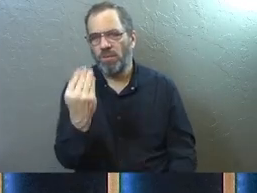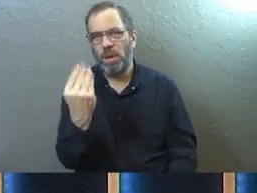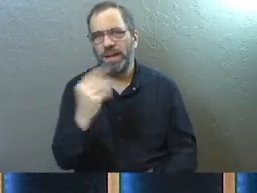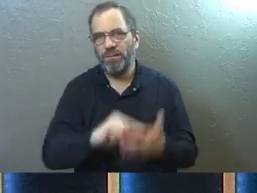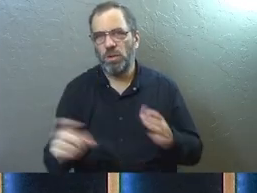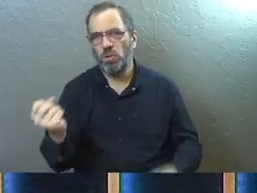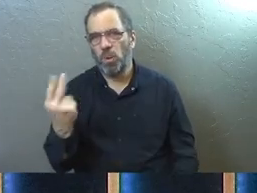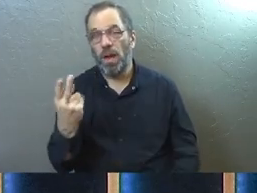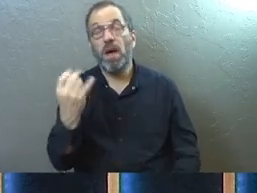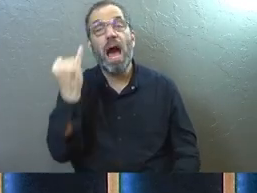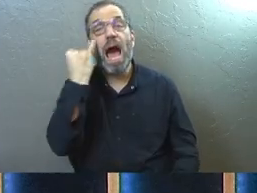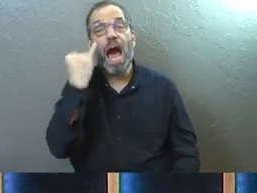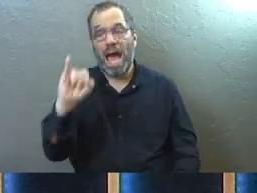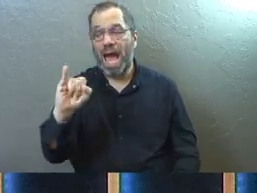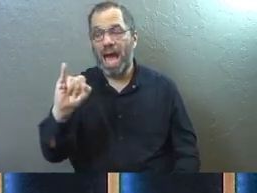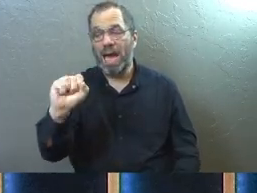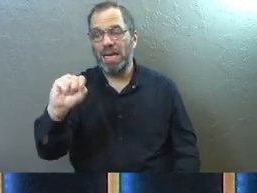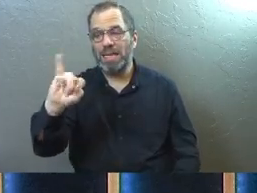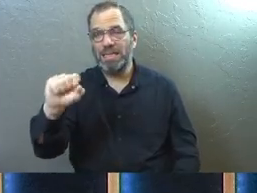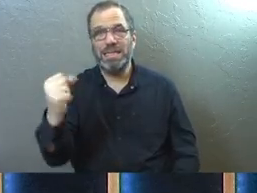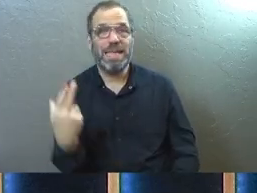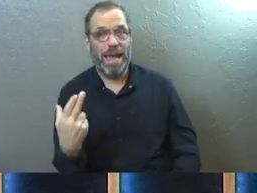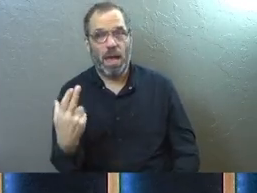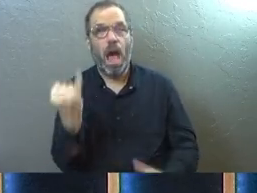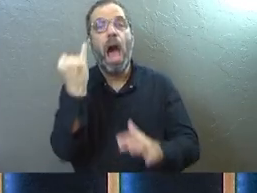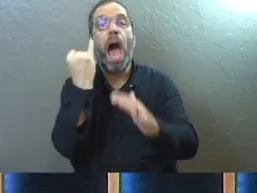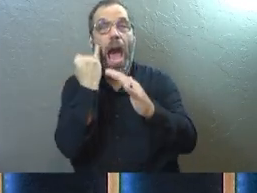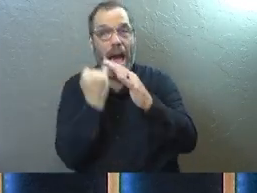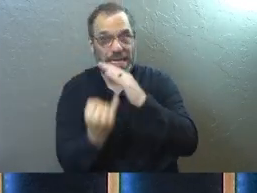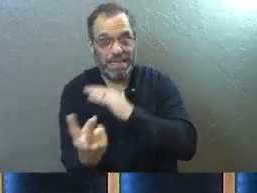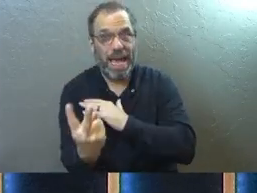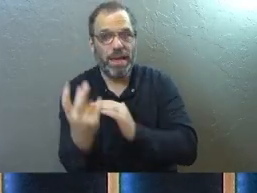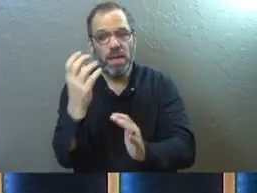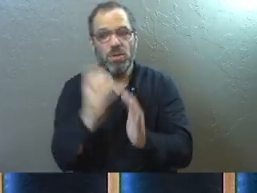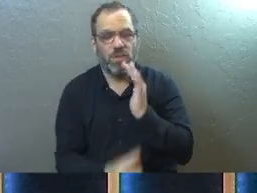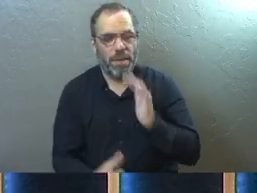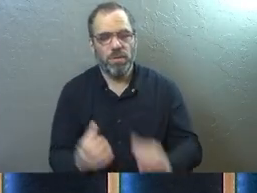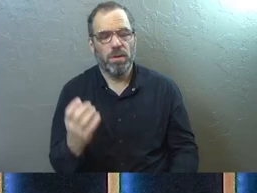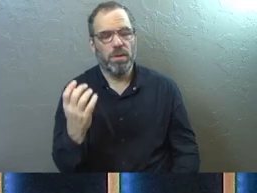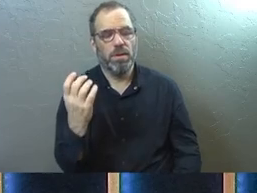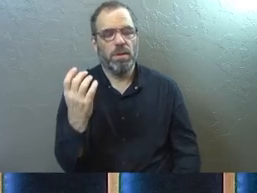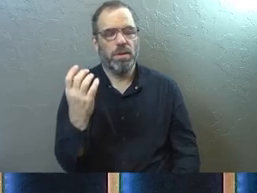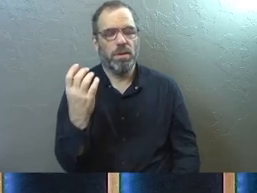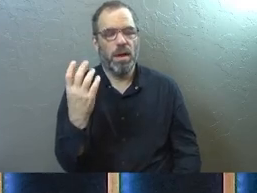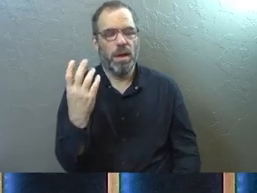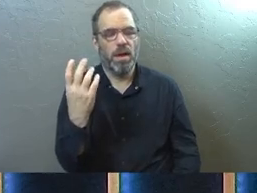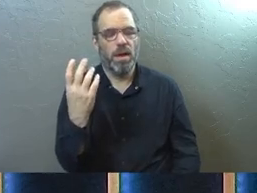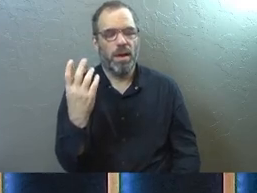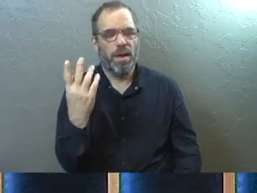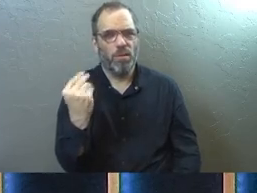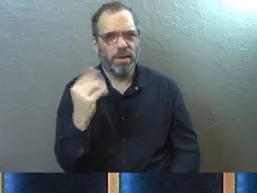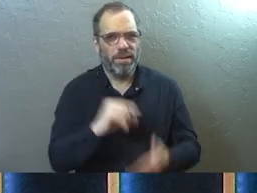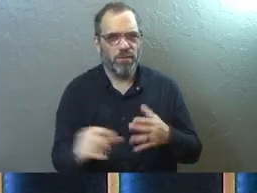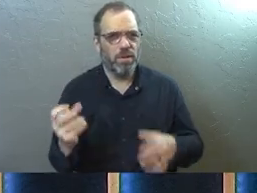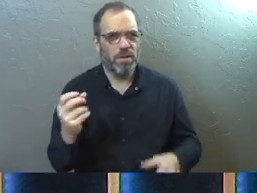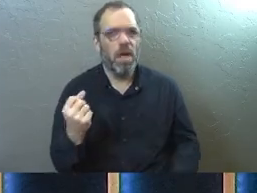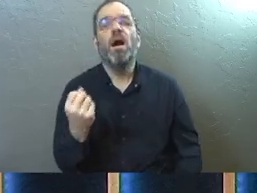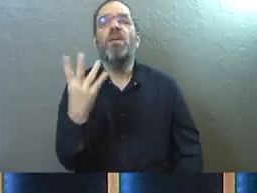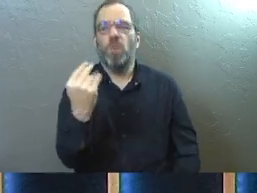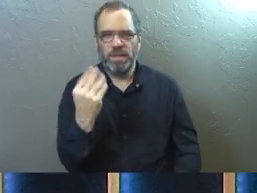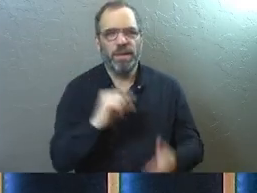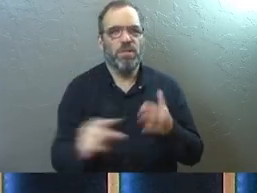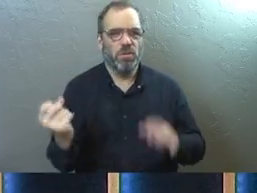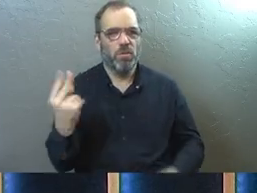12. And this is a particular passage. It's a prophecy in the book of Isaiah about what's called the